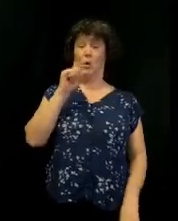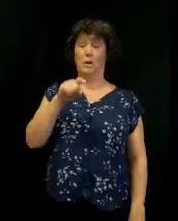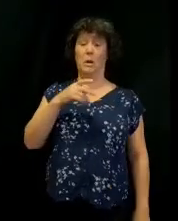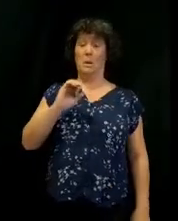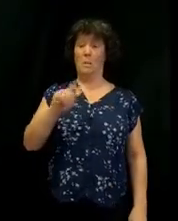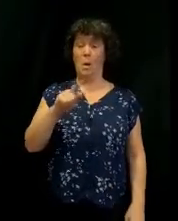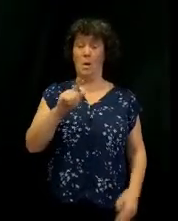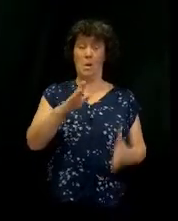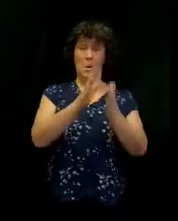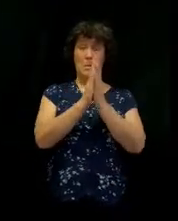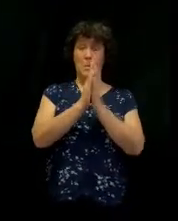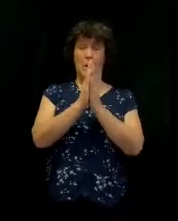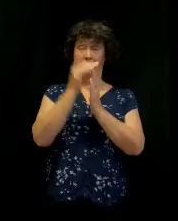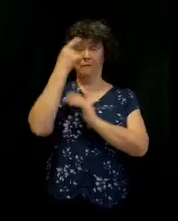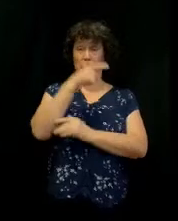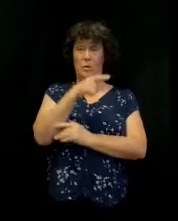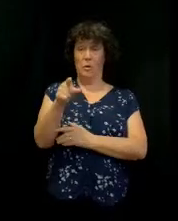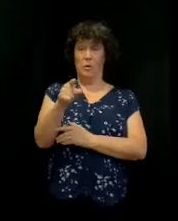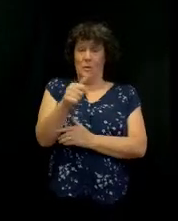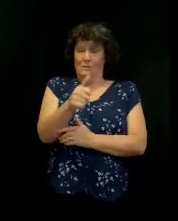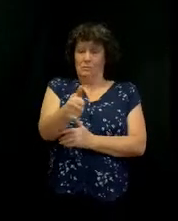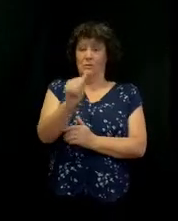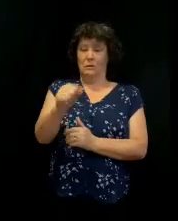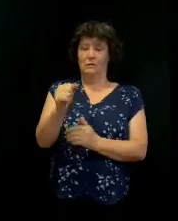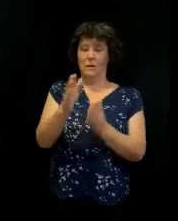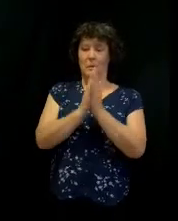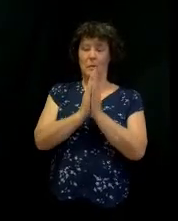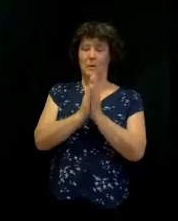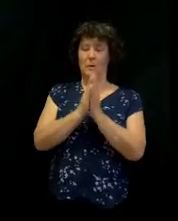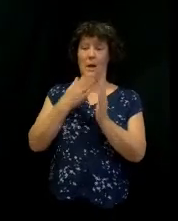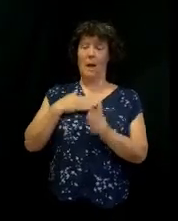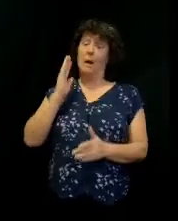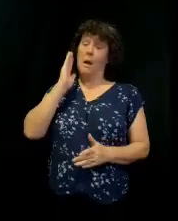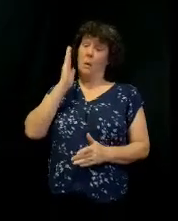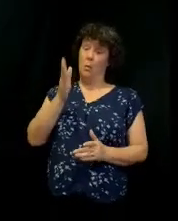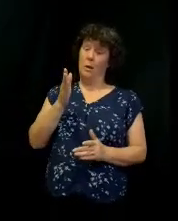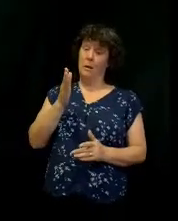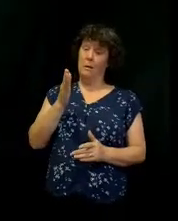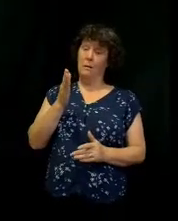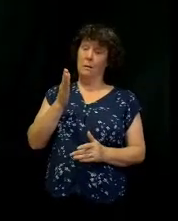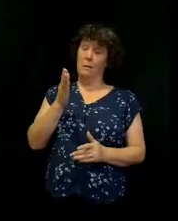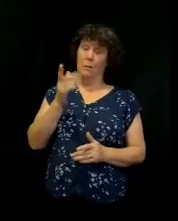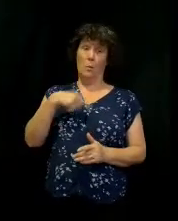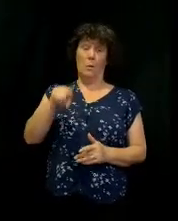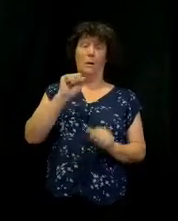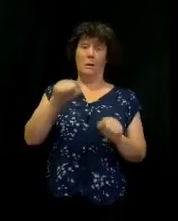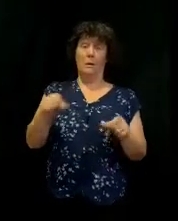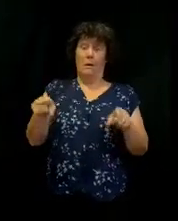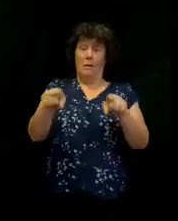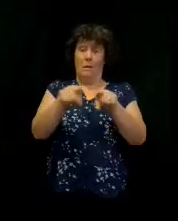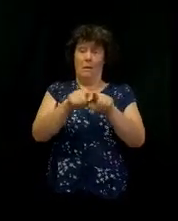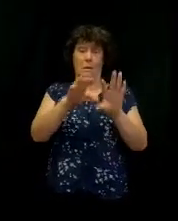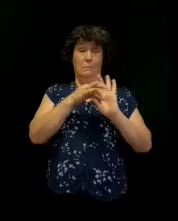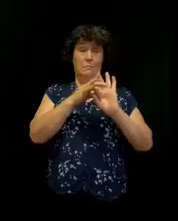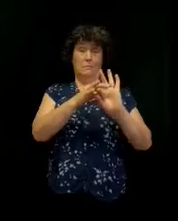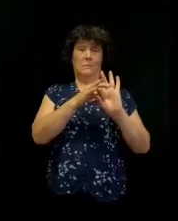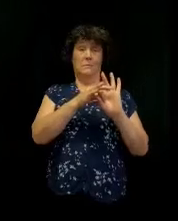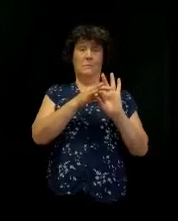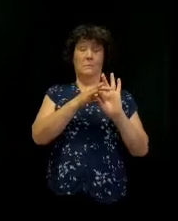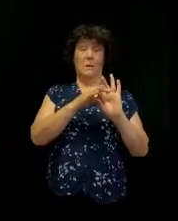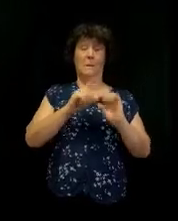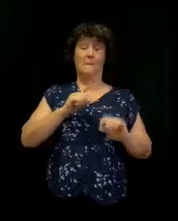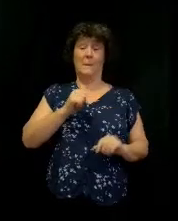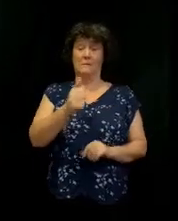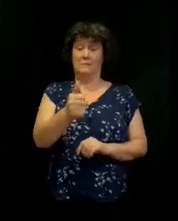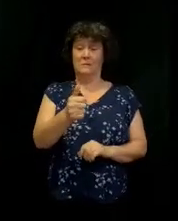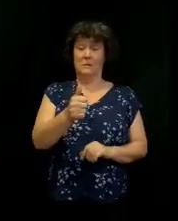You don't come to me for me to pray to God for you. I will do that for you. We can come into agreement. But you can go to the Father because